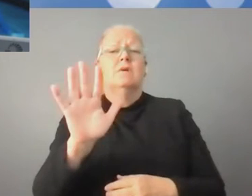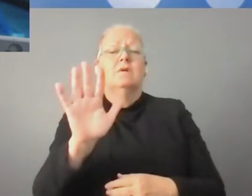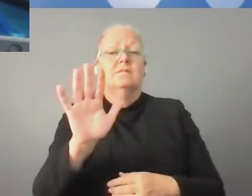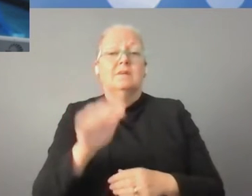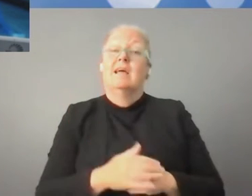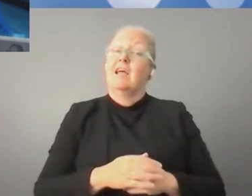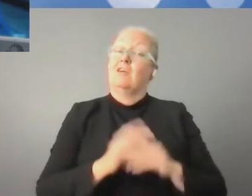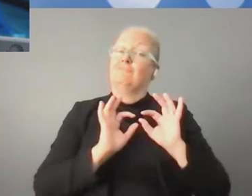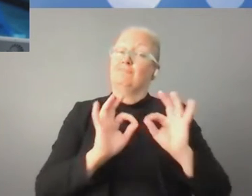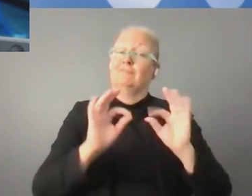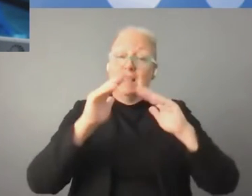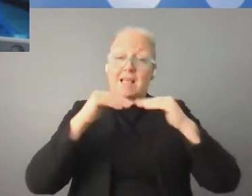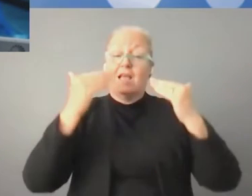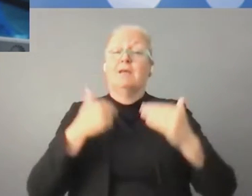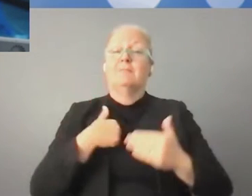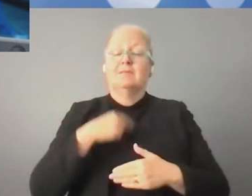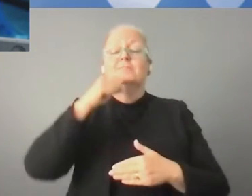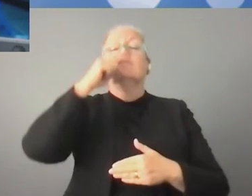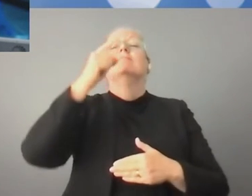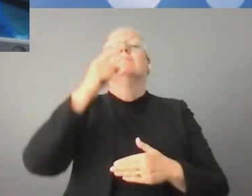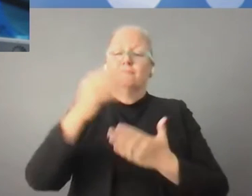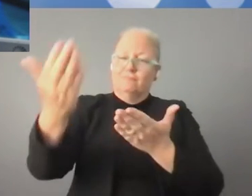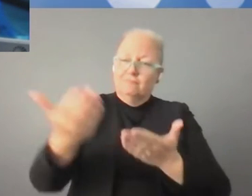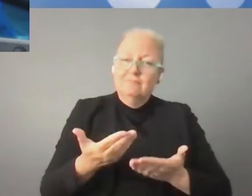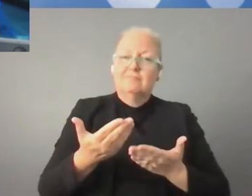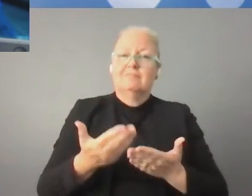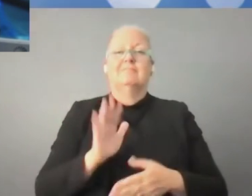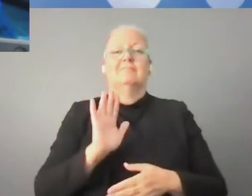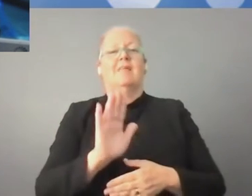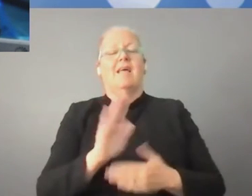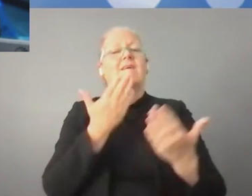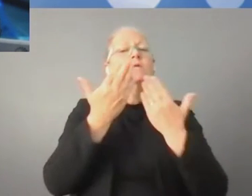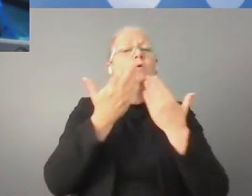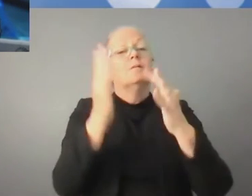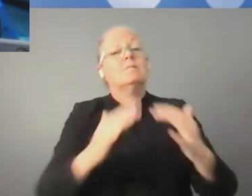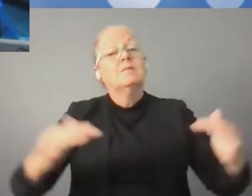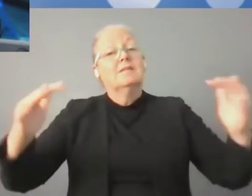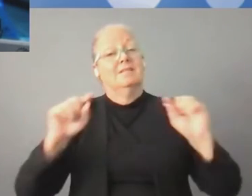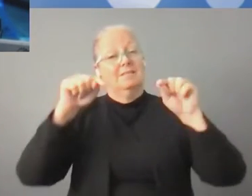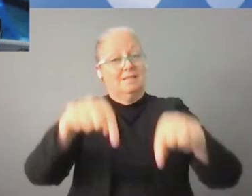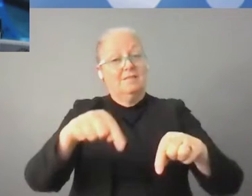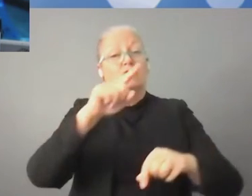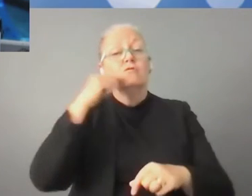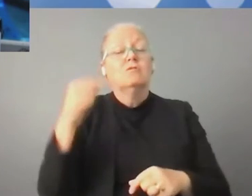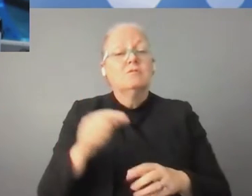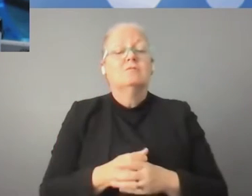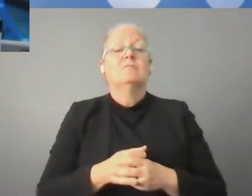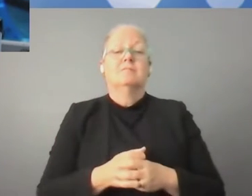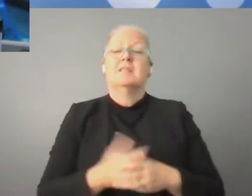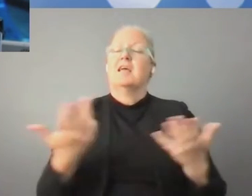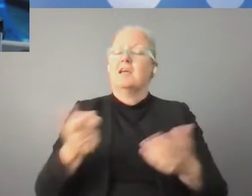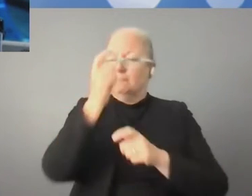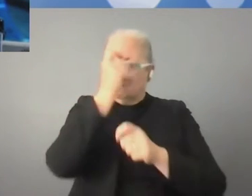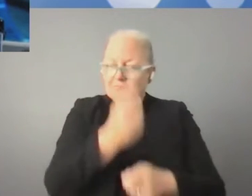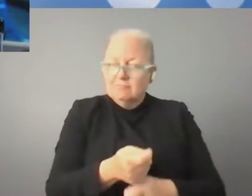honor for Russia to host the anniversary forum and it is part of recognition of the firm